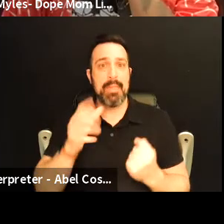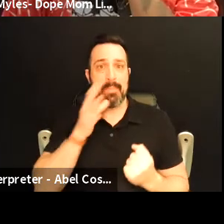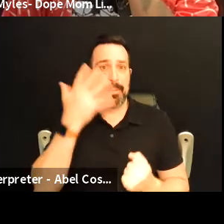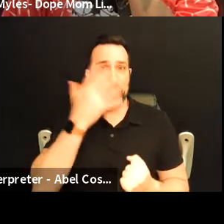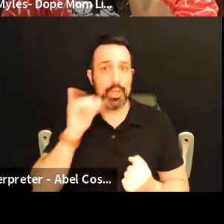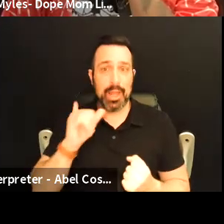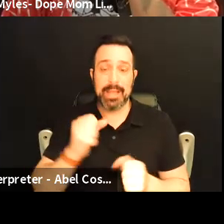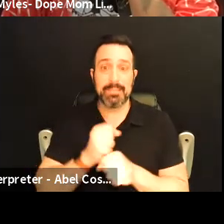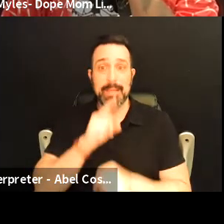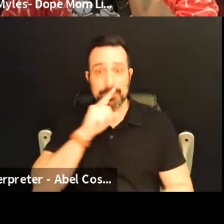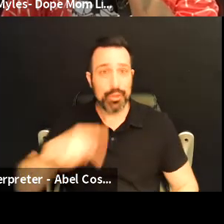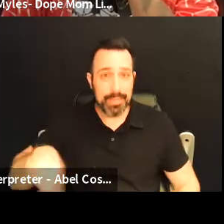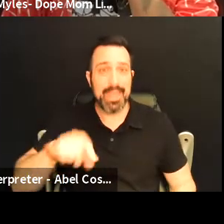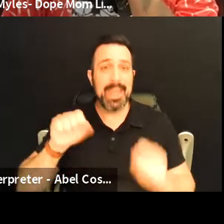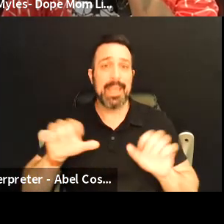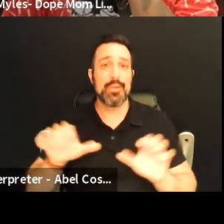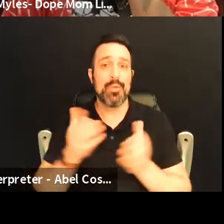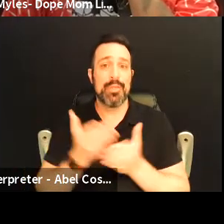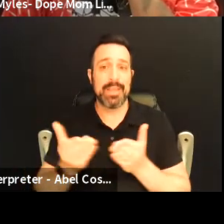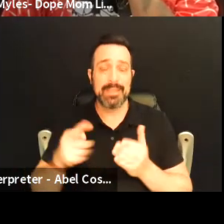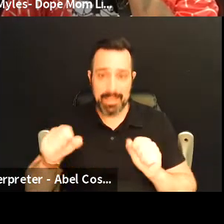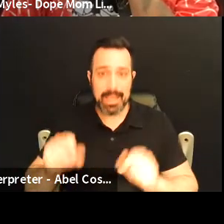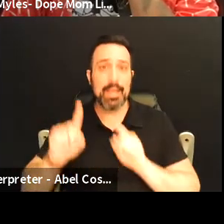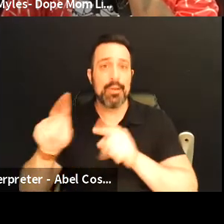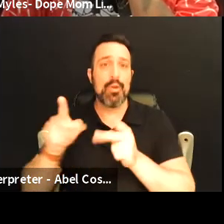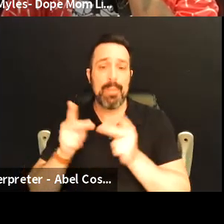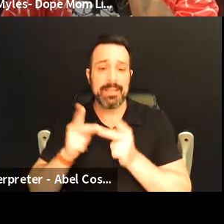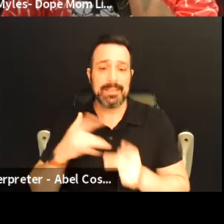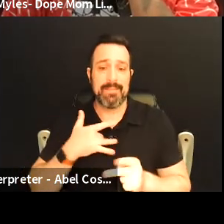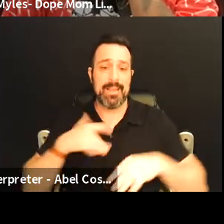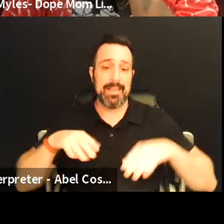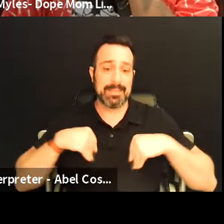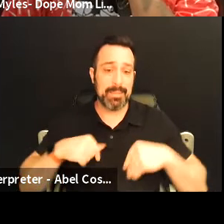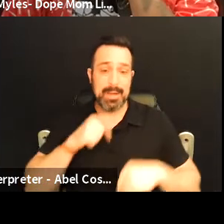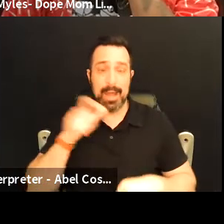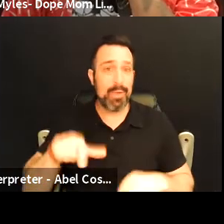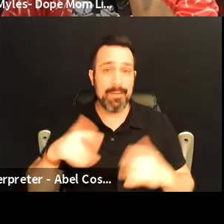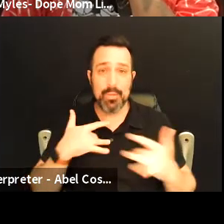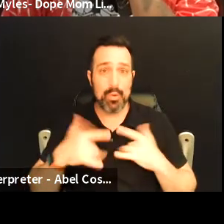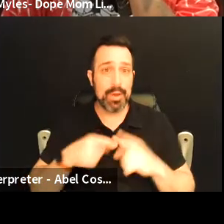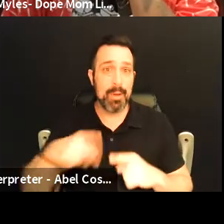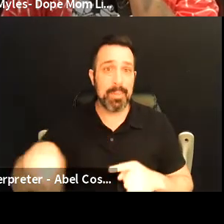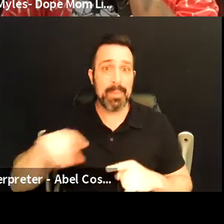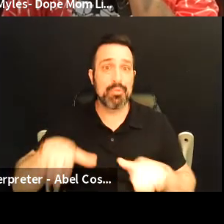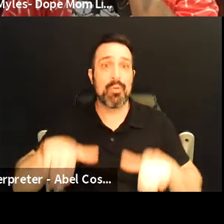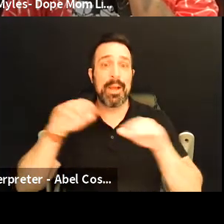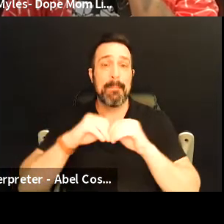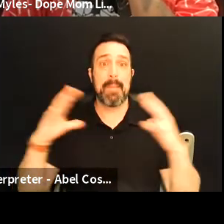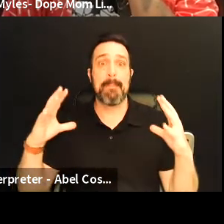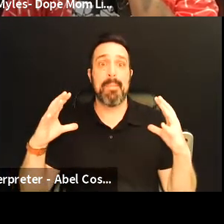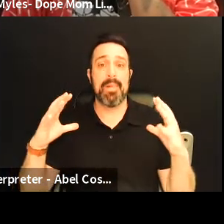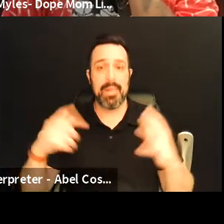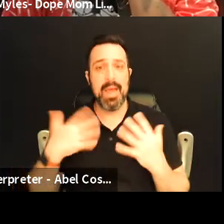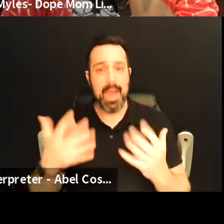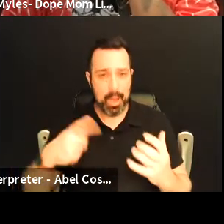making sure that they can do things and that they can go places and feel accepted and I don't have to worry about them growing up in a bubble right